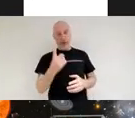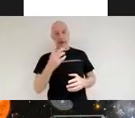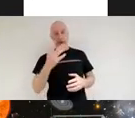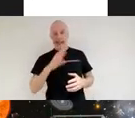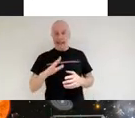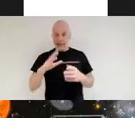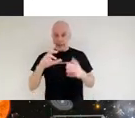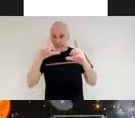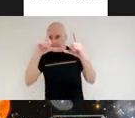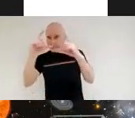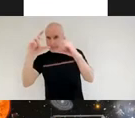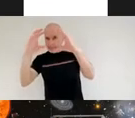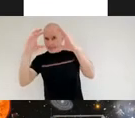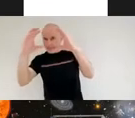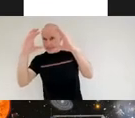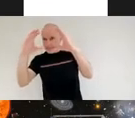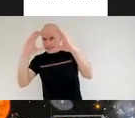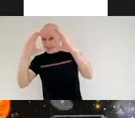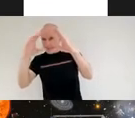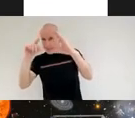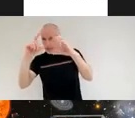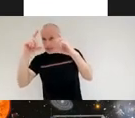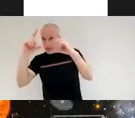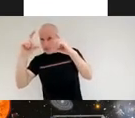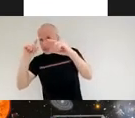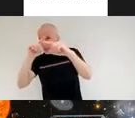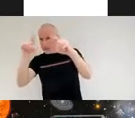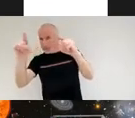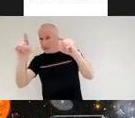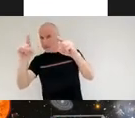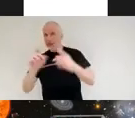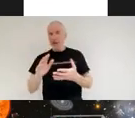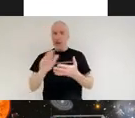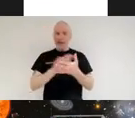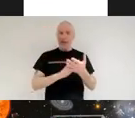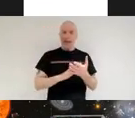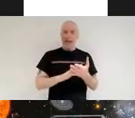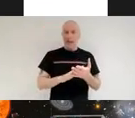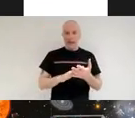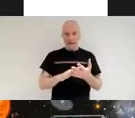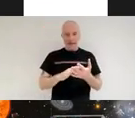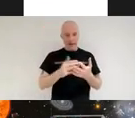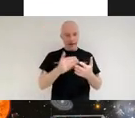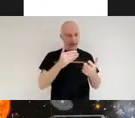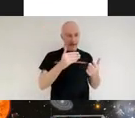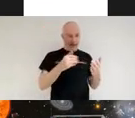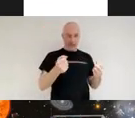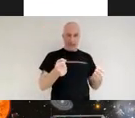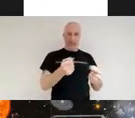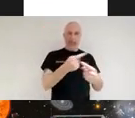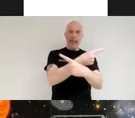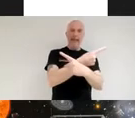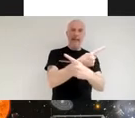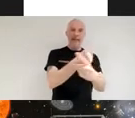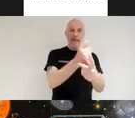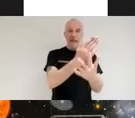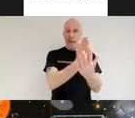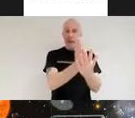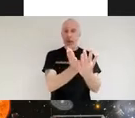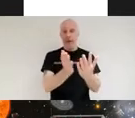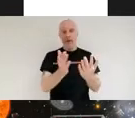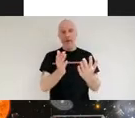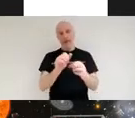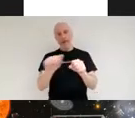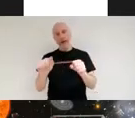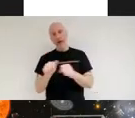can't be sure of that so we're missing a big piece of our galactic evolution puzzle and that is hopefully what Webb